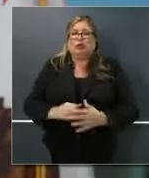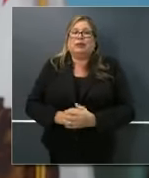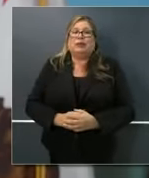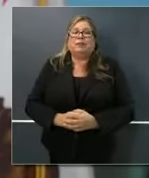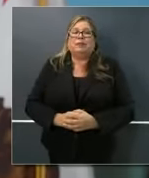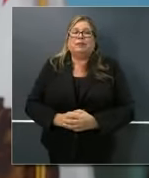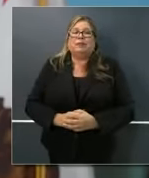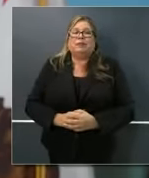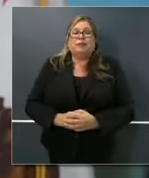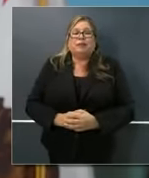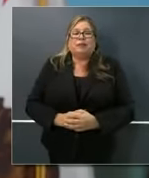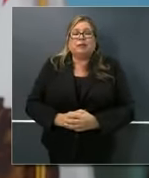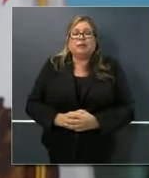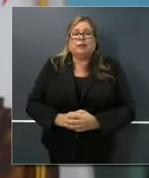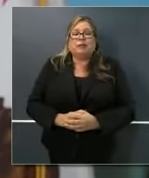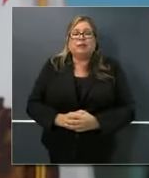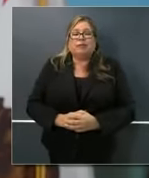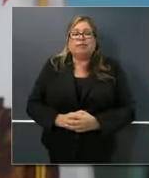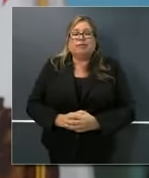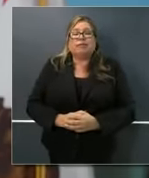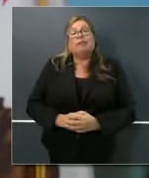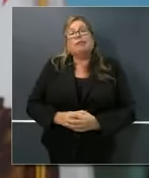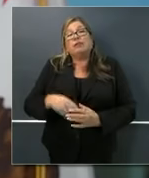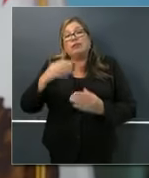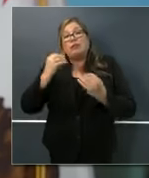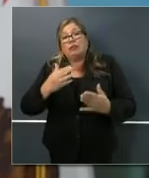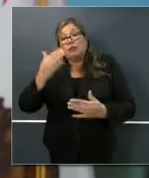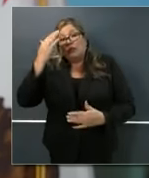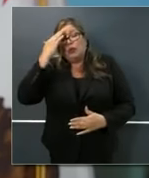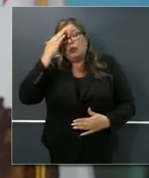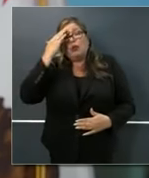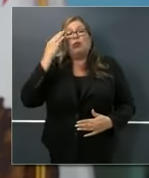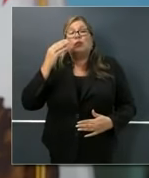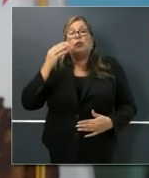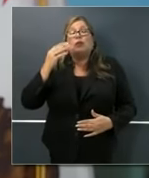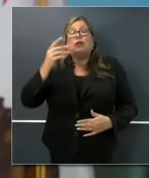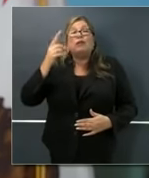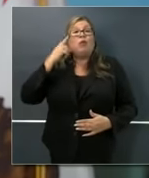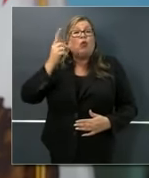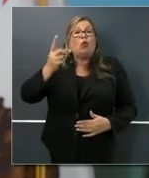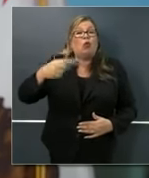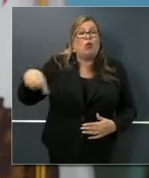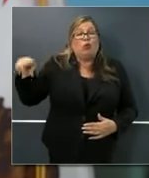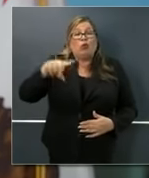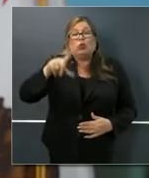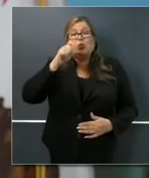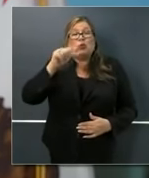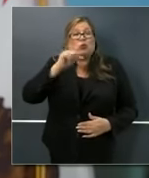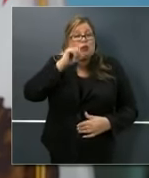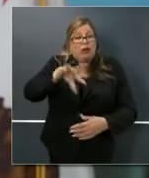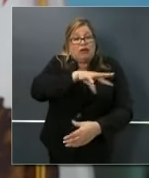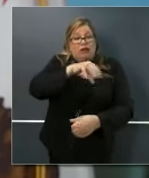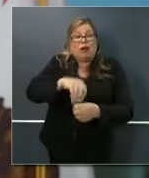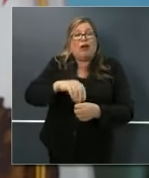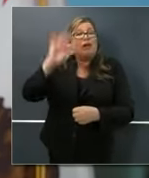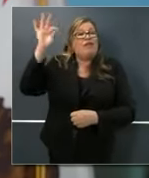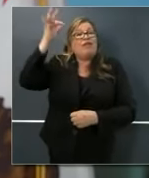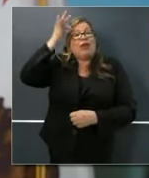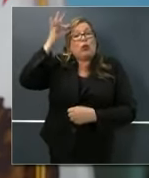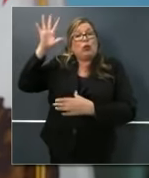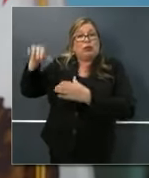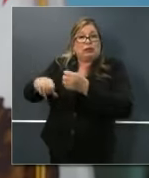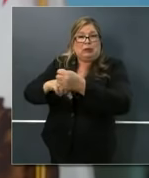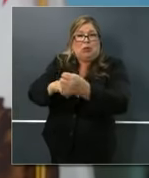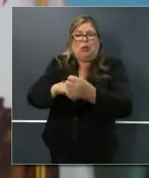final point on this, for those that were not part of the federal supports. These are for the larger sector